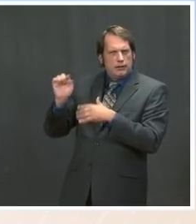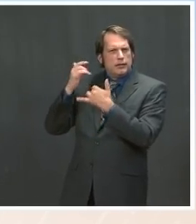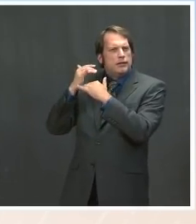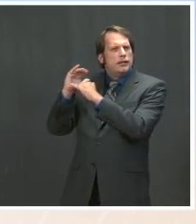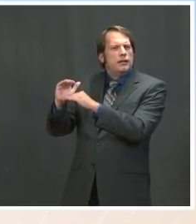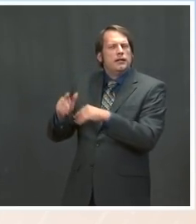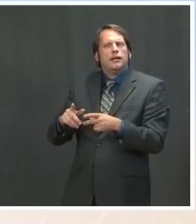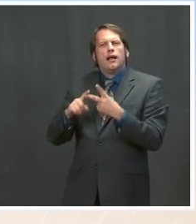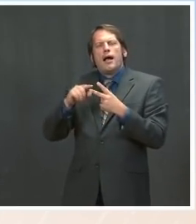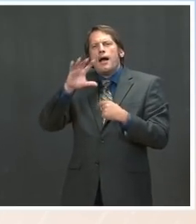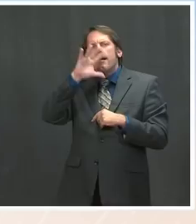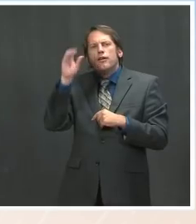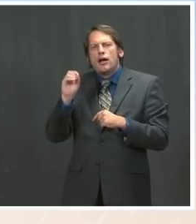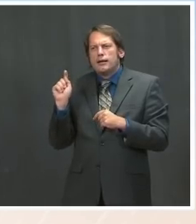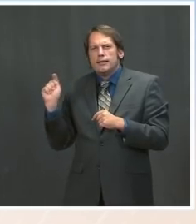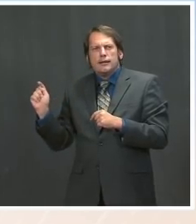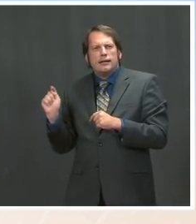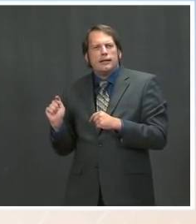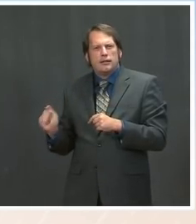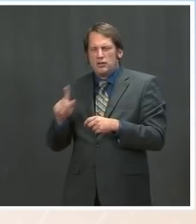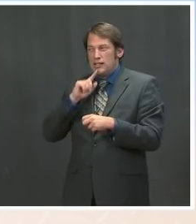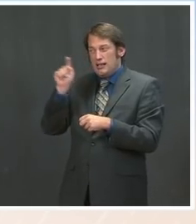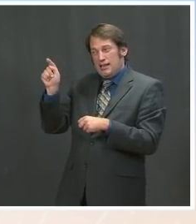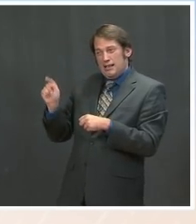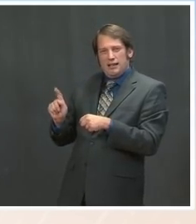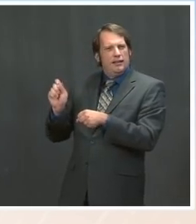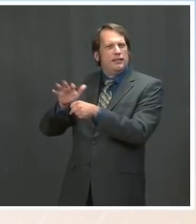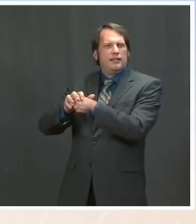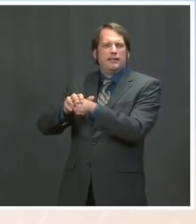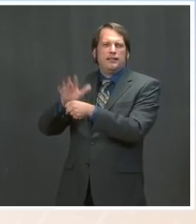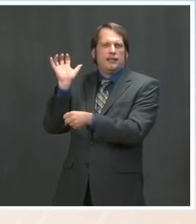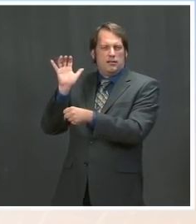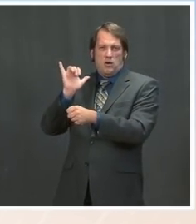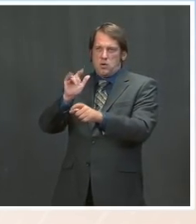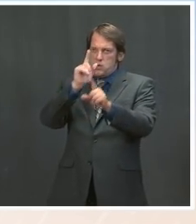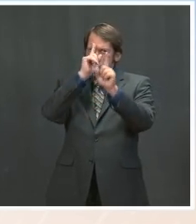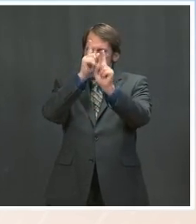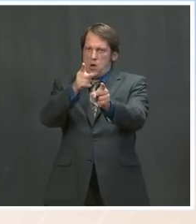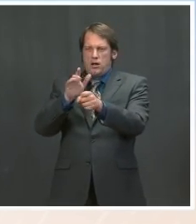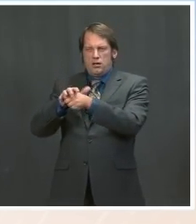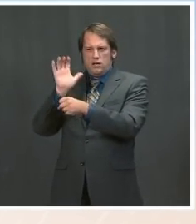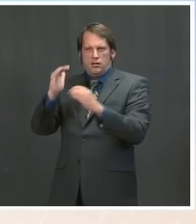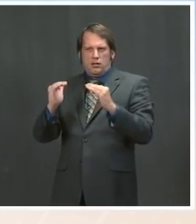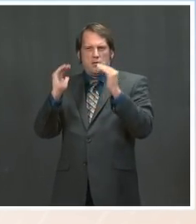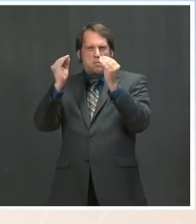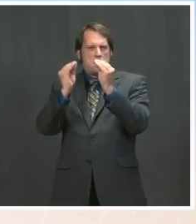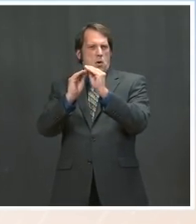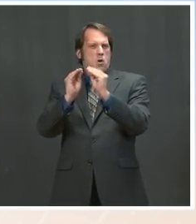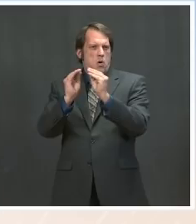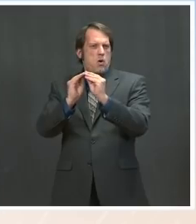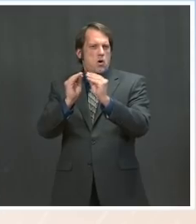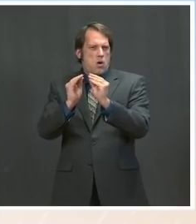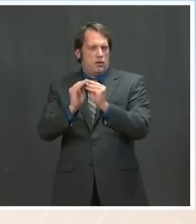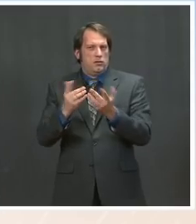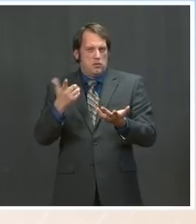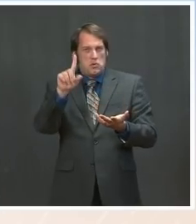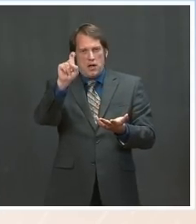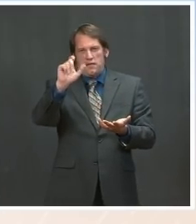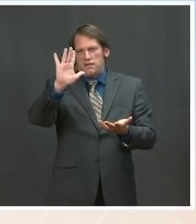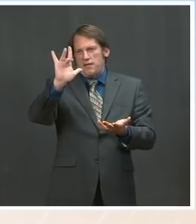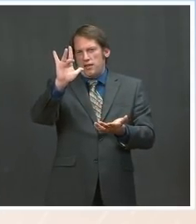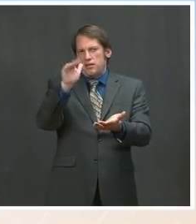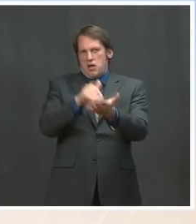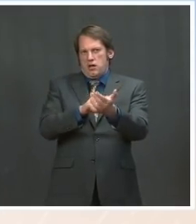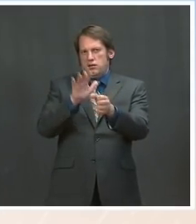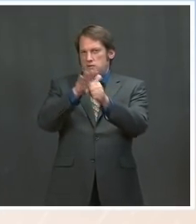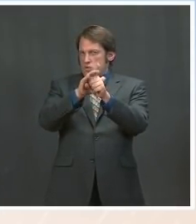we needed to go big and have a bold goal. And so that's why we set the 125,000 cap objective by